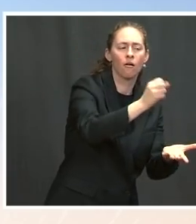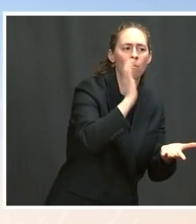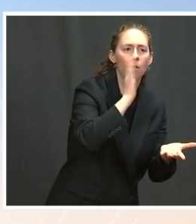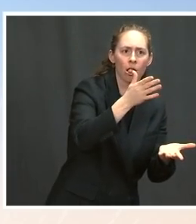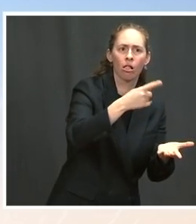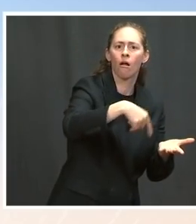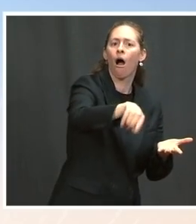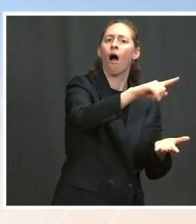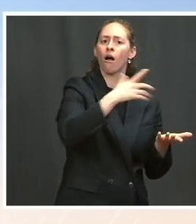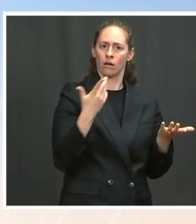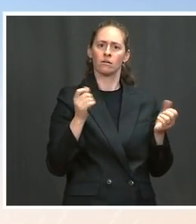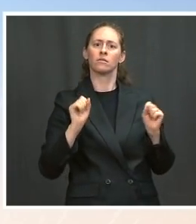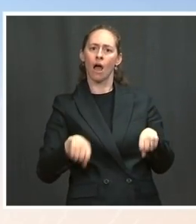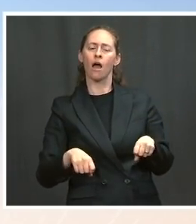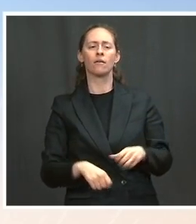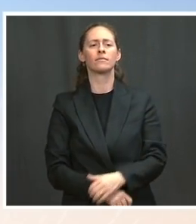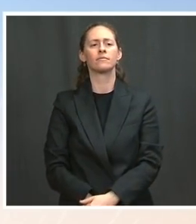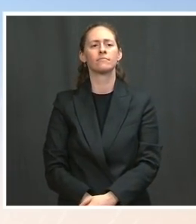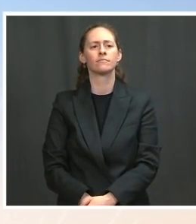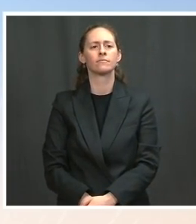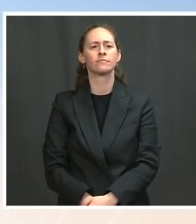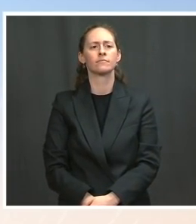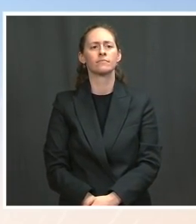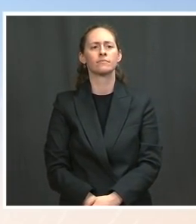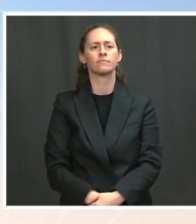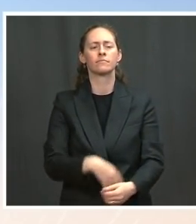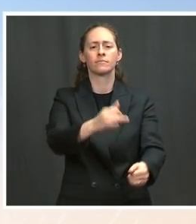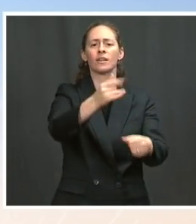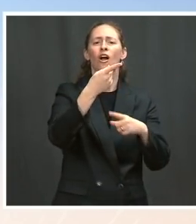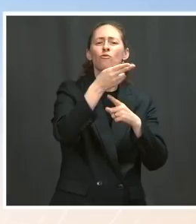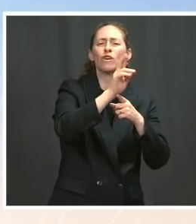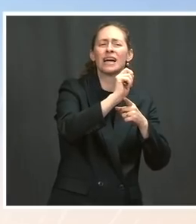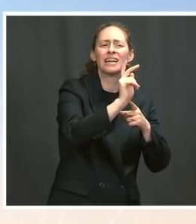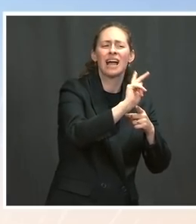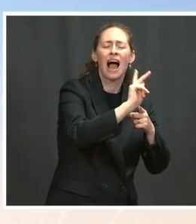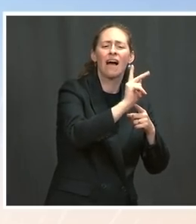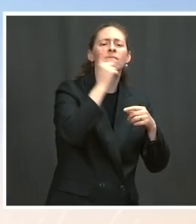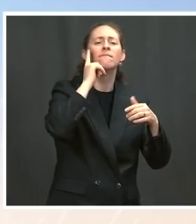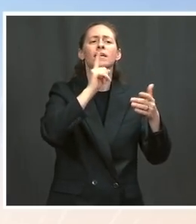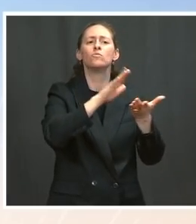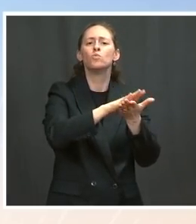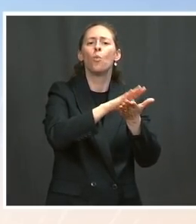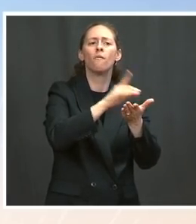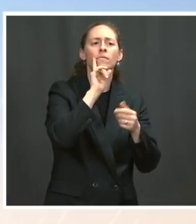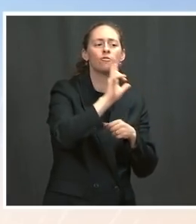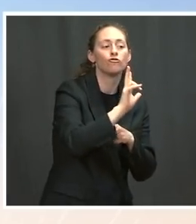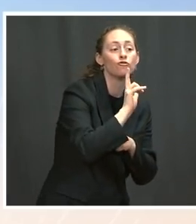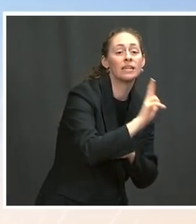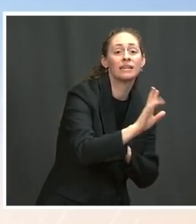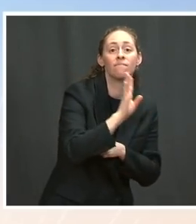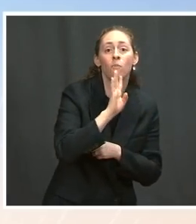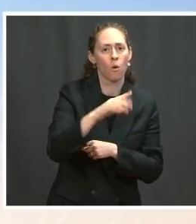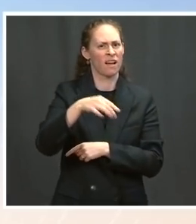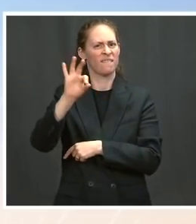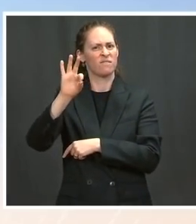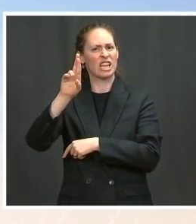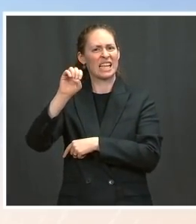to 3- and 4-year-olds, and it provides up to 12 weeks of paid family and medical leave.